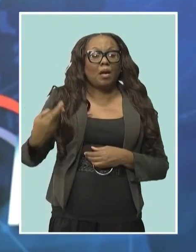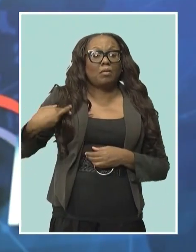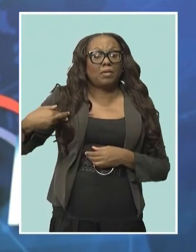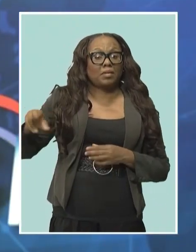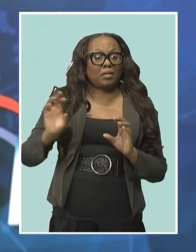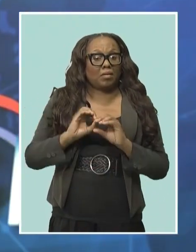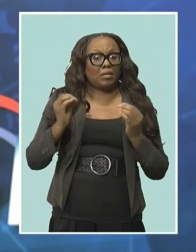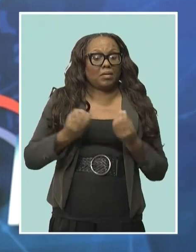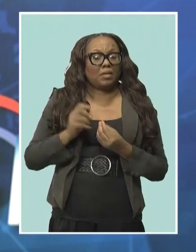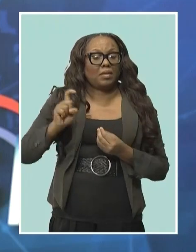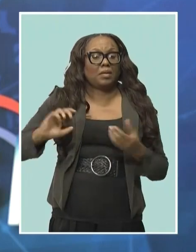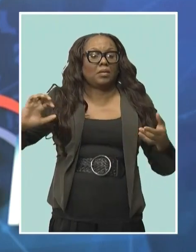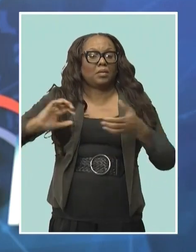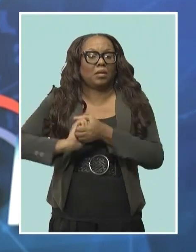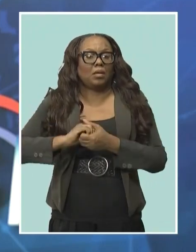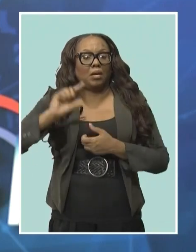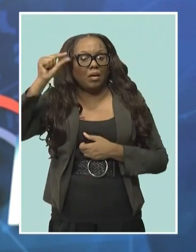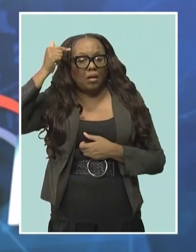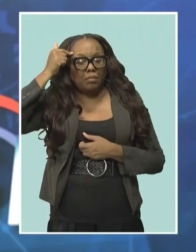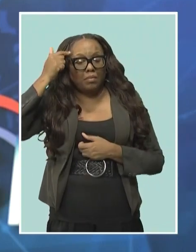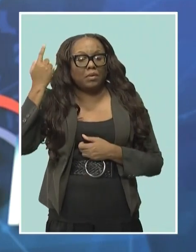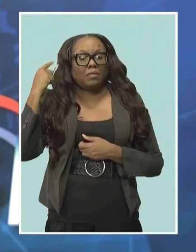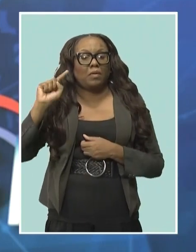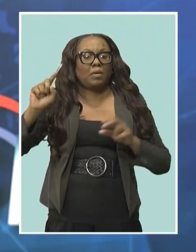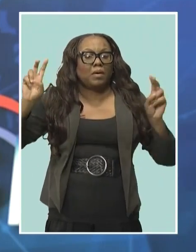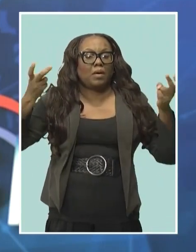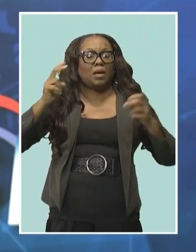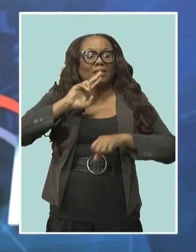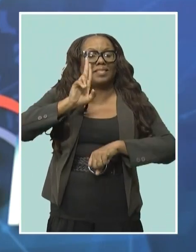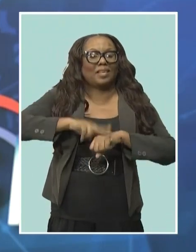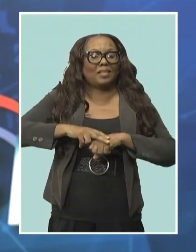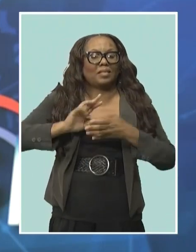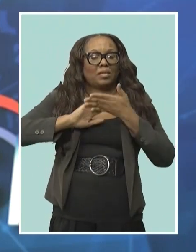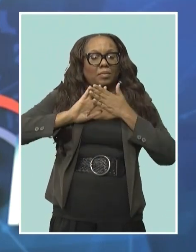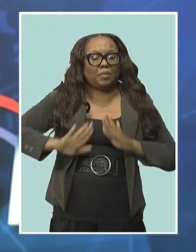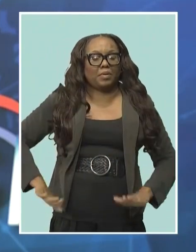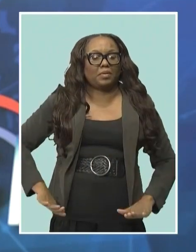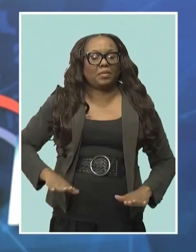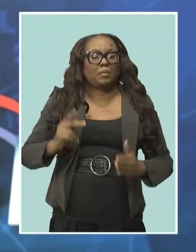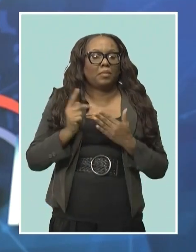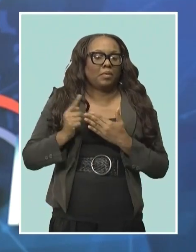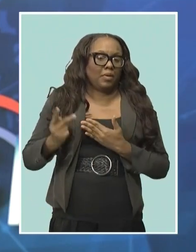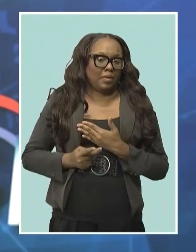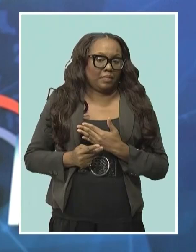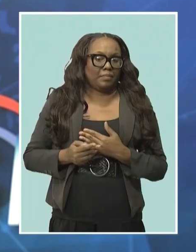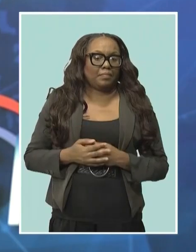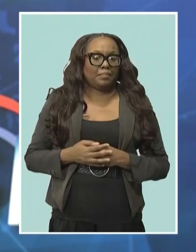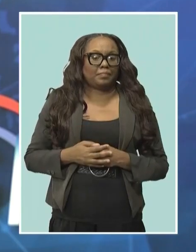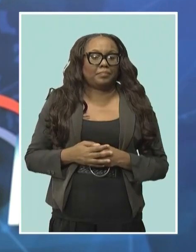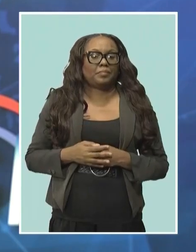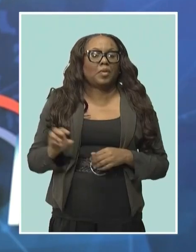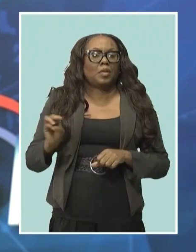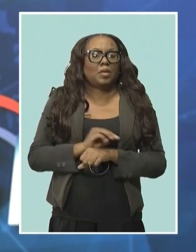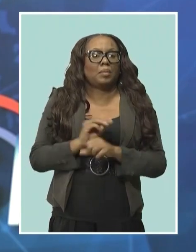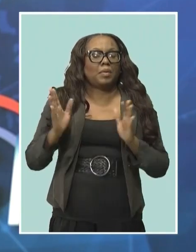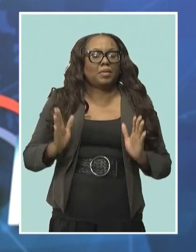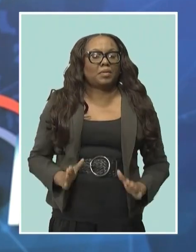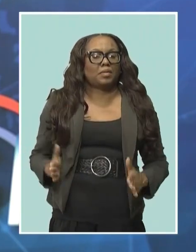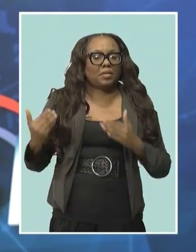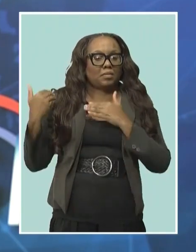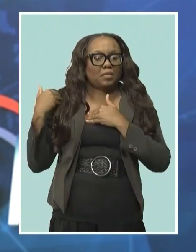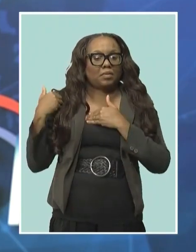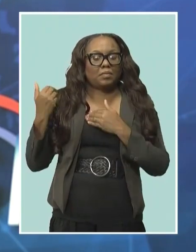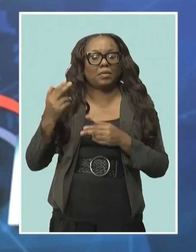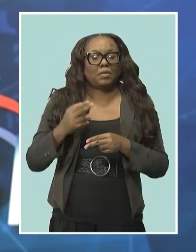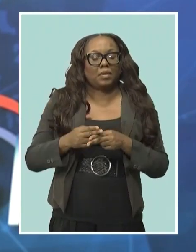government on its national peace program. The call has come from minister in the office of the attorney general with responsibility for crime